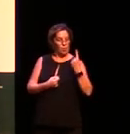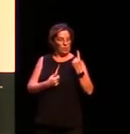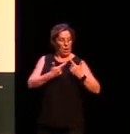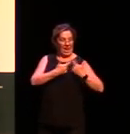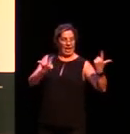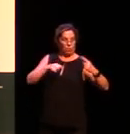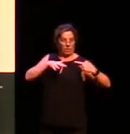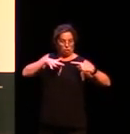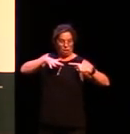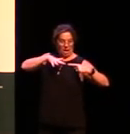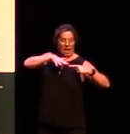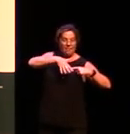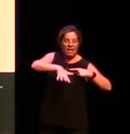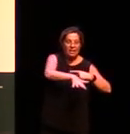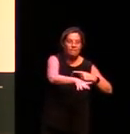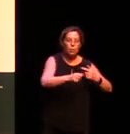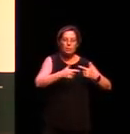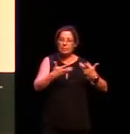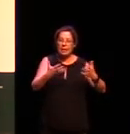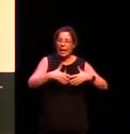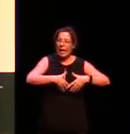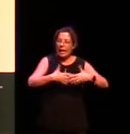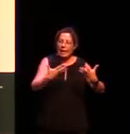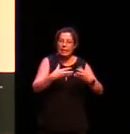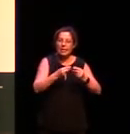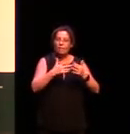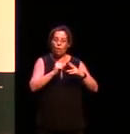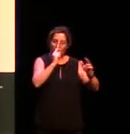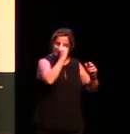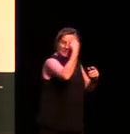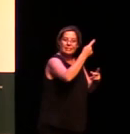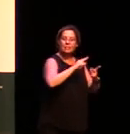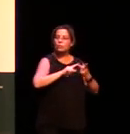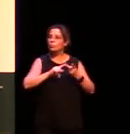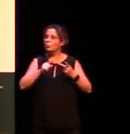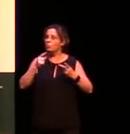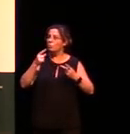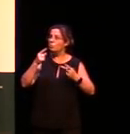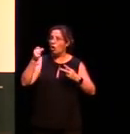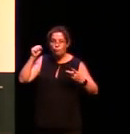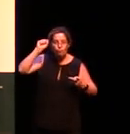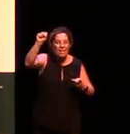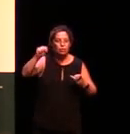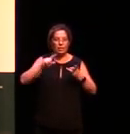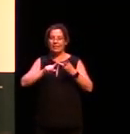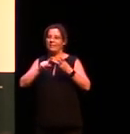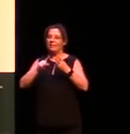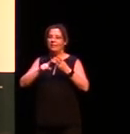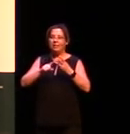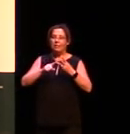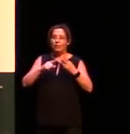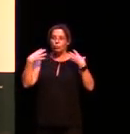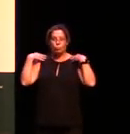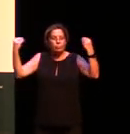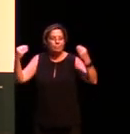English Russian Greek French you know Swedish we